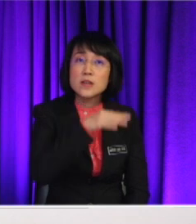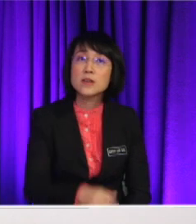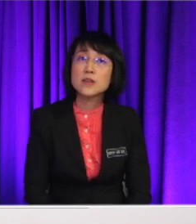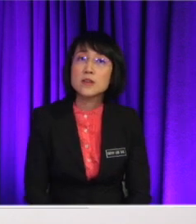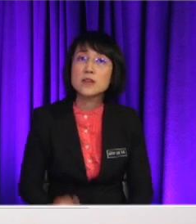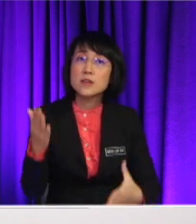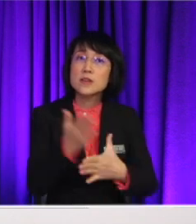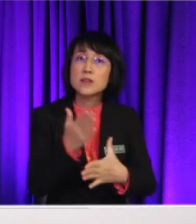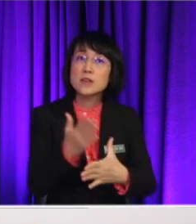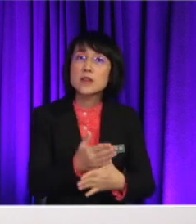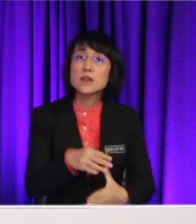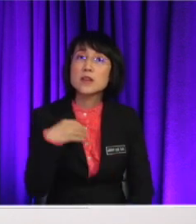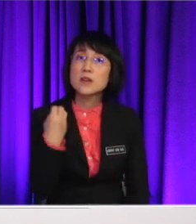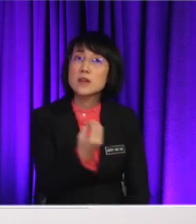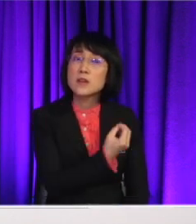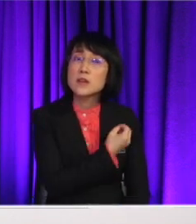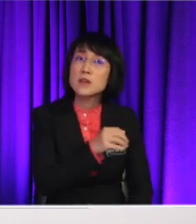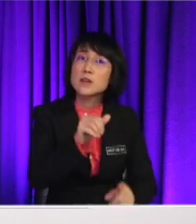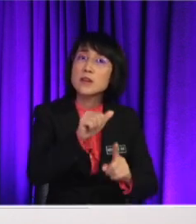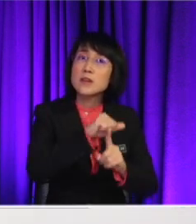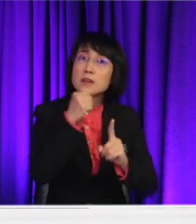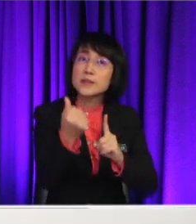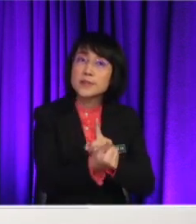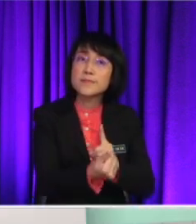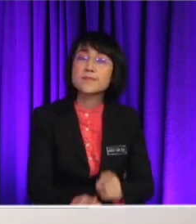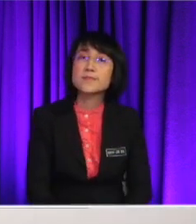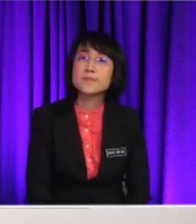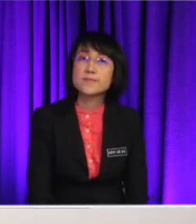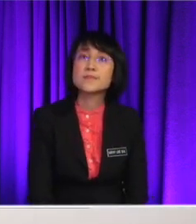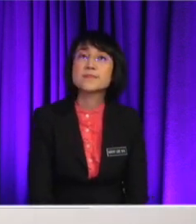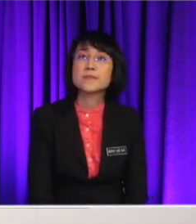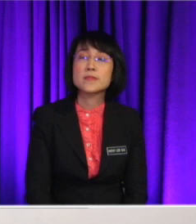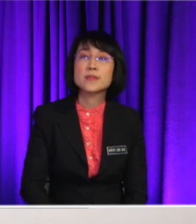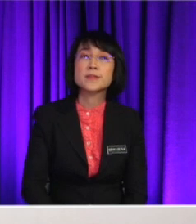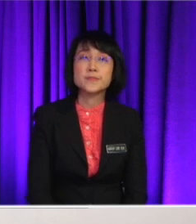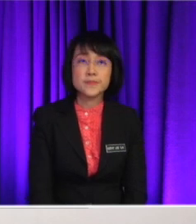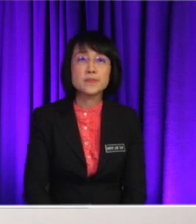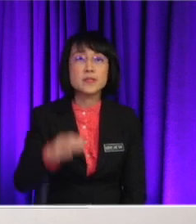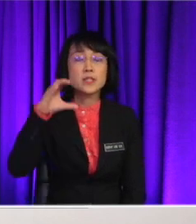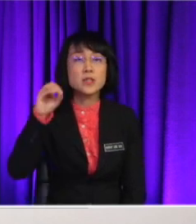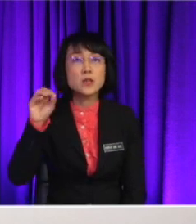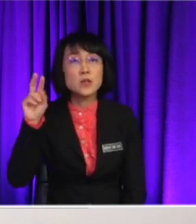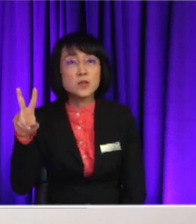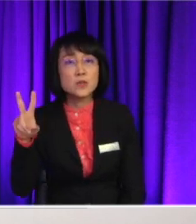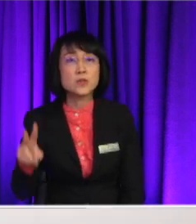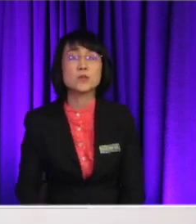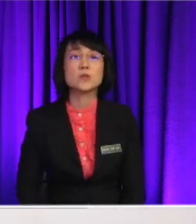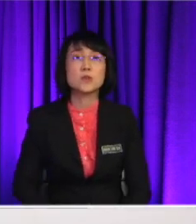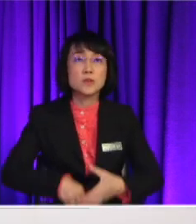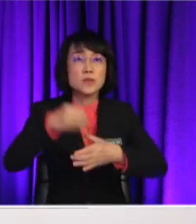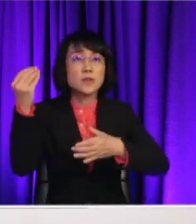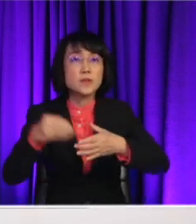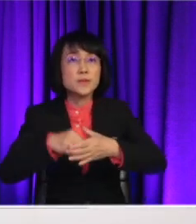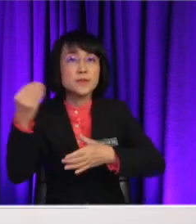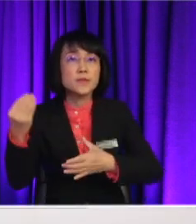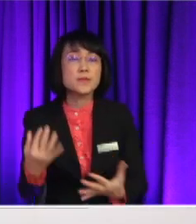effects on our atmosphere has been quite alarming, with carbon monoxide and carbon dioxide being two of the big byproducts of the burning of fossil